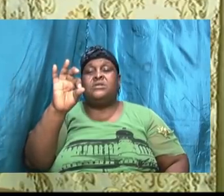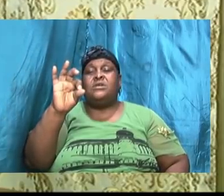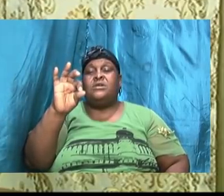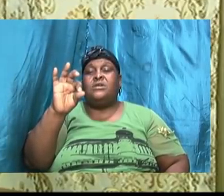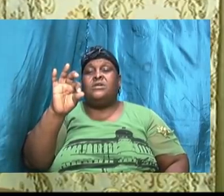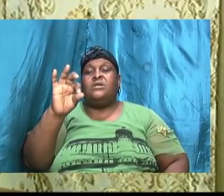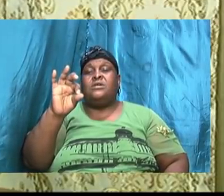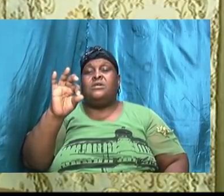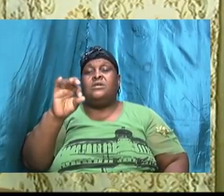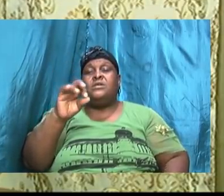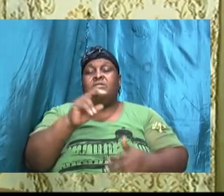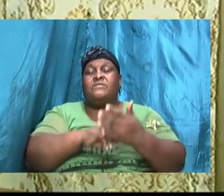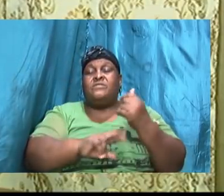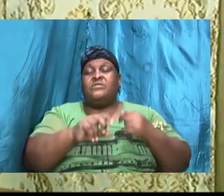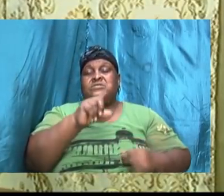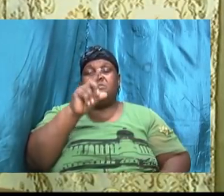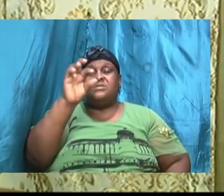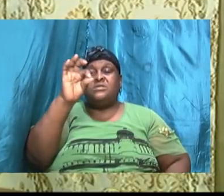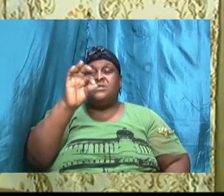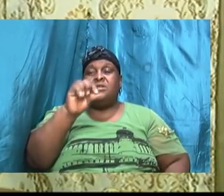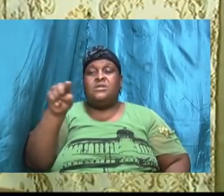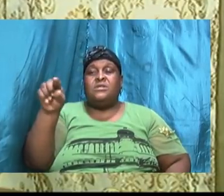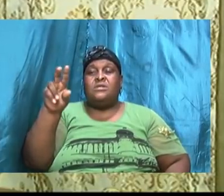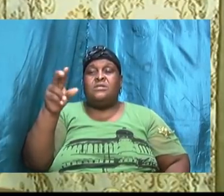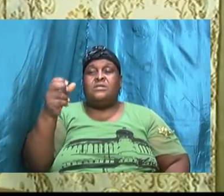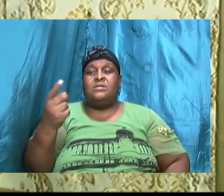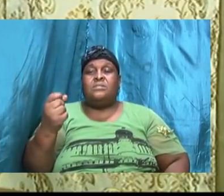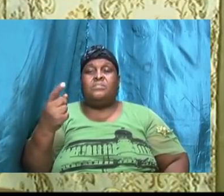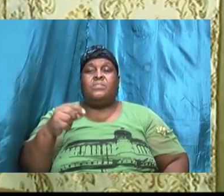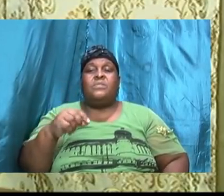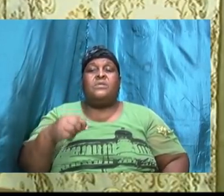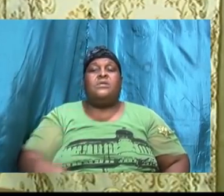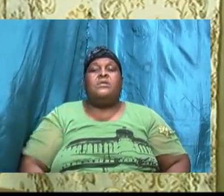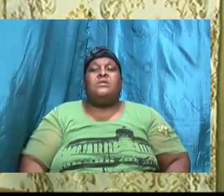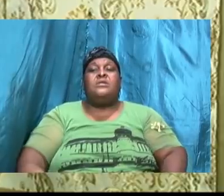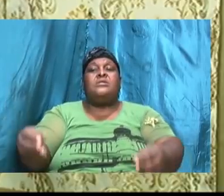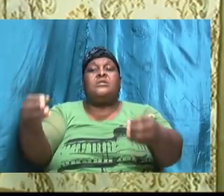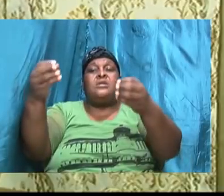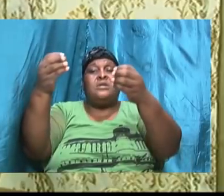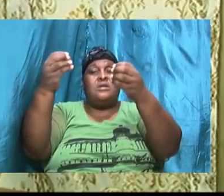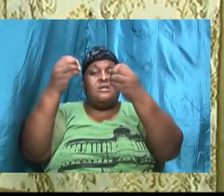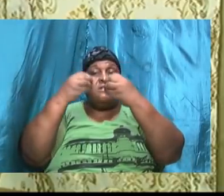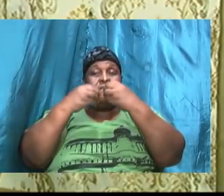through to 11 it reads thus give